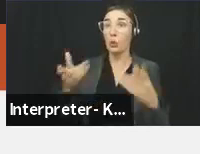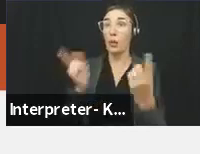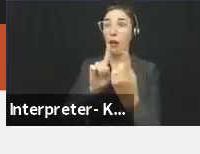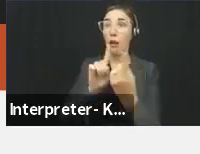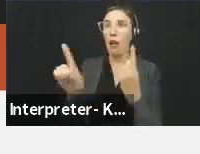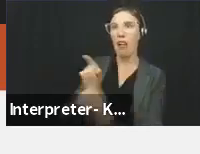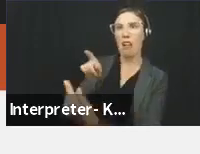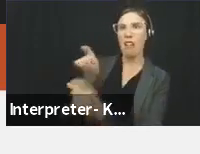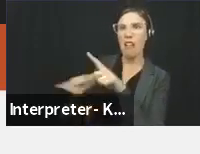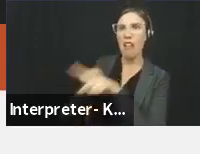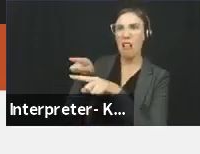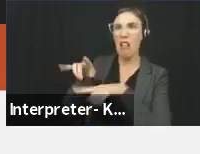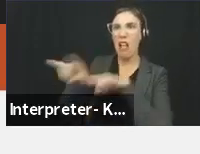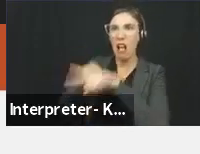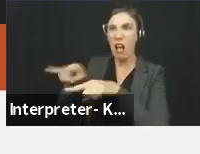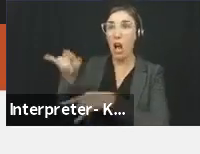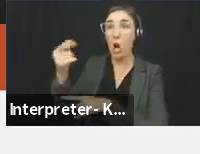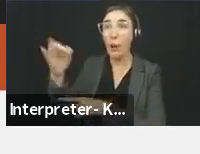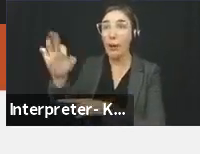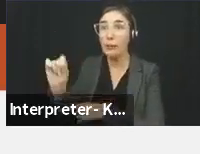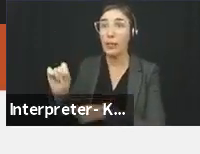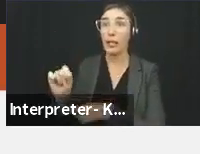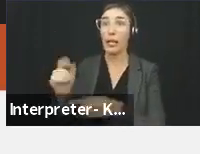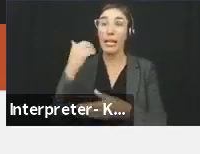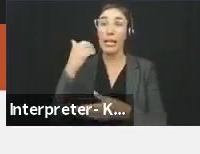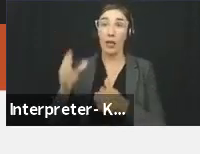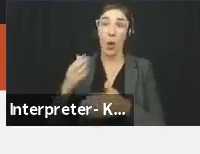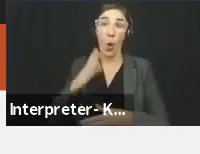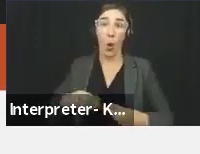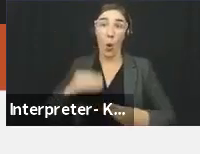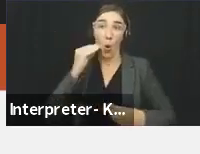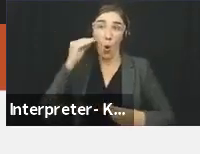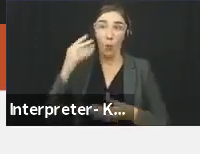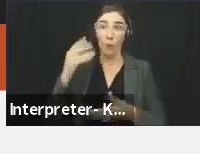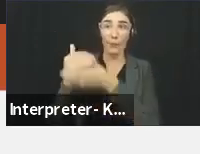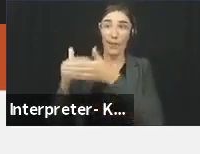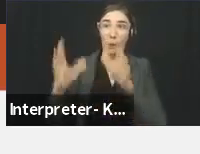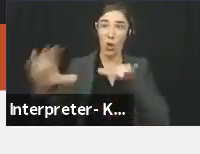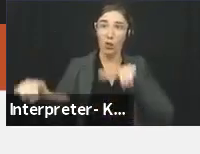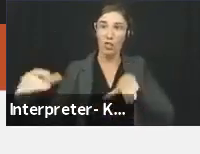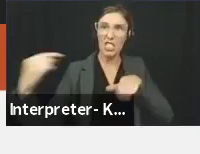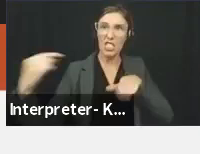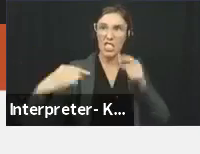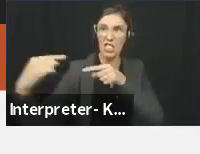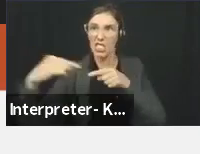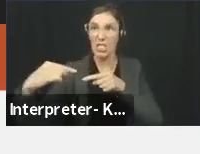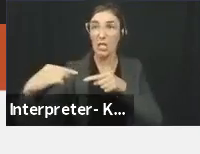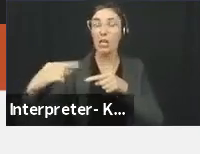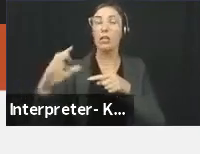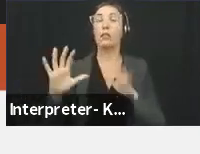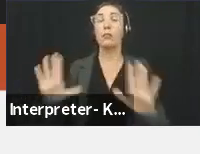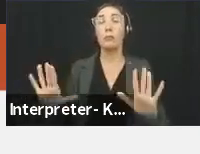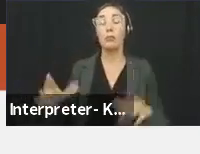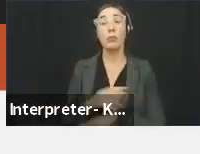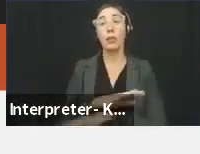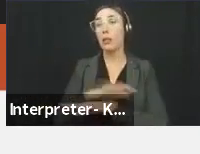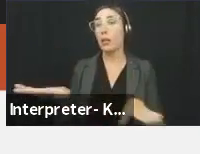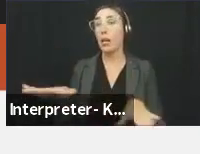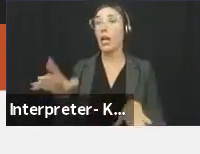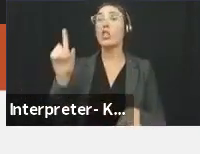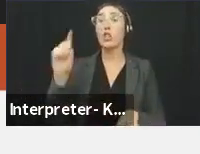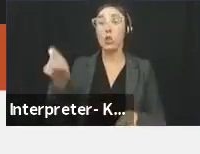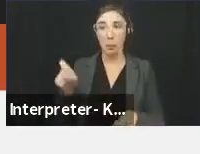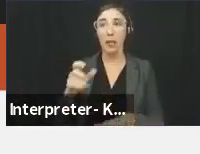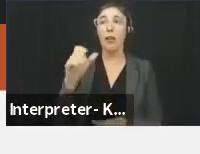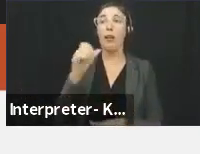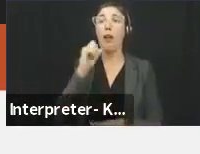neighbor on neighbor harassment, among others. The provision reads, it shall be unlawful discriminatory harassment for